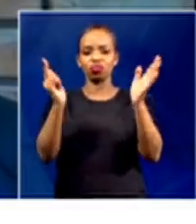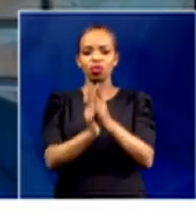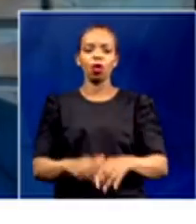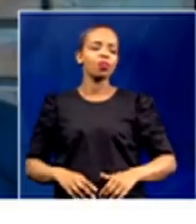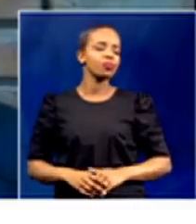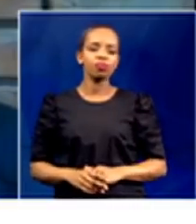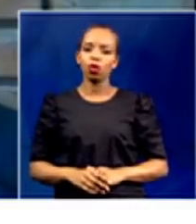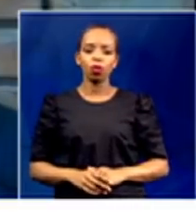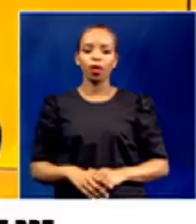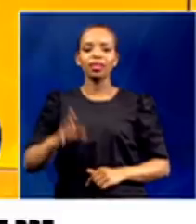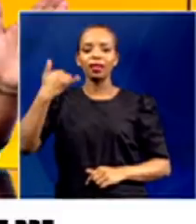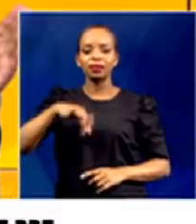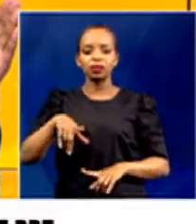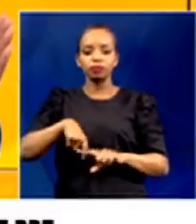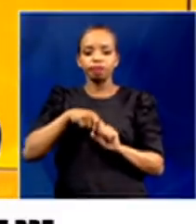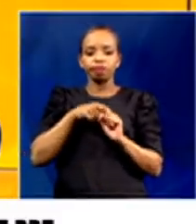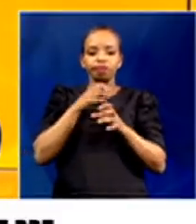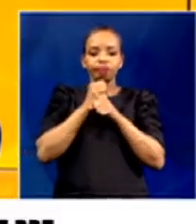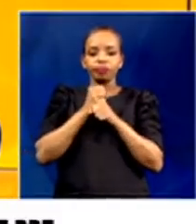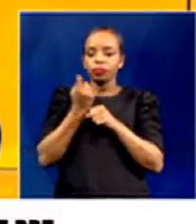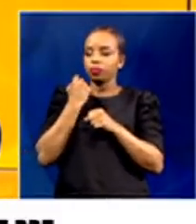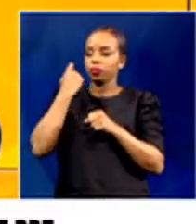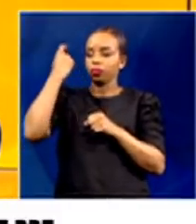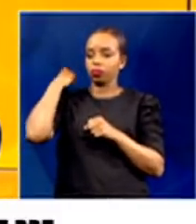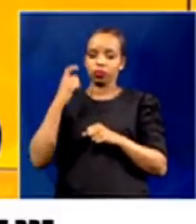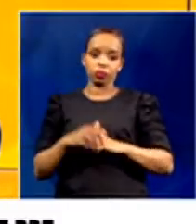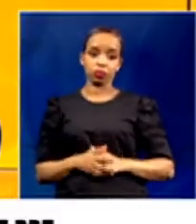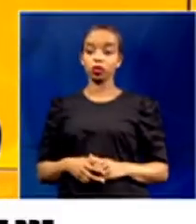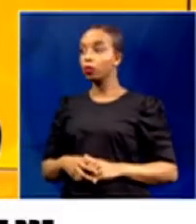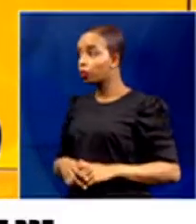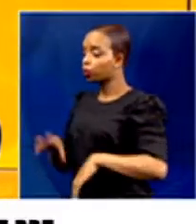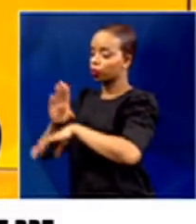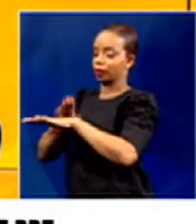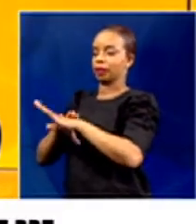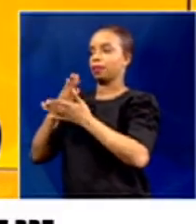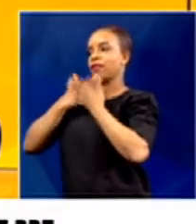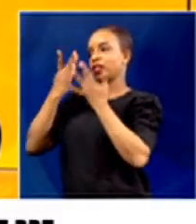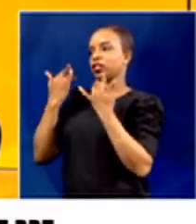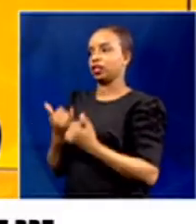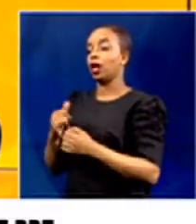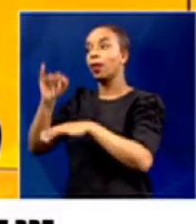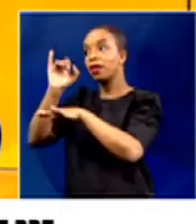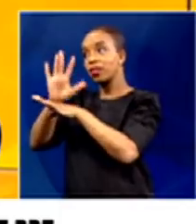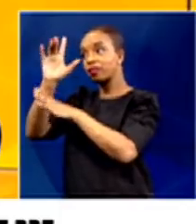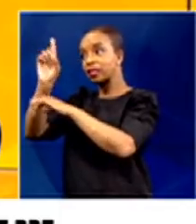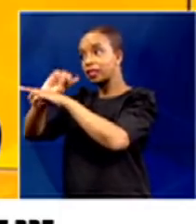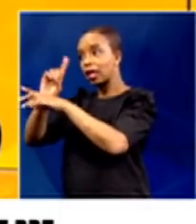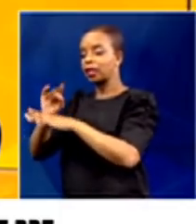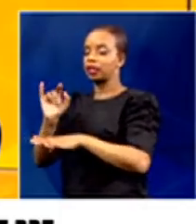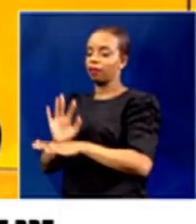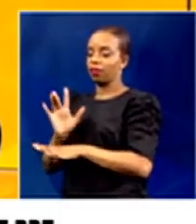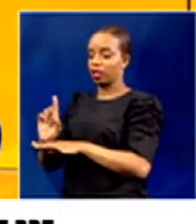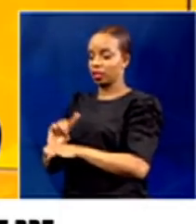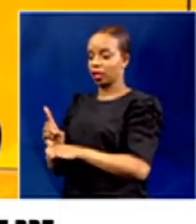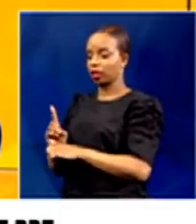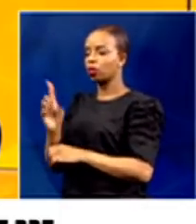hang on to the old. So we're out of time. 15 seconds each. What happens from here on in if your concerns are not